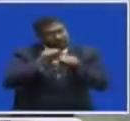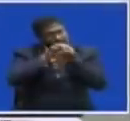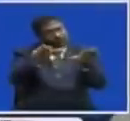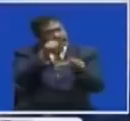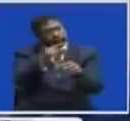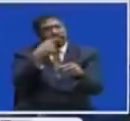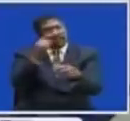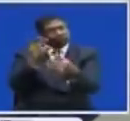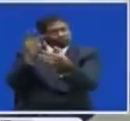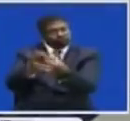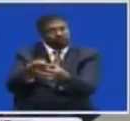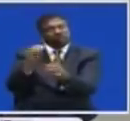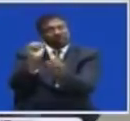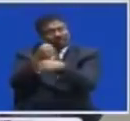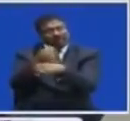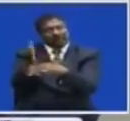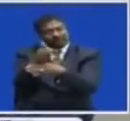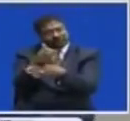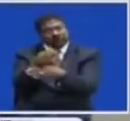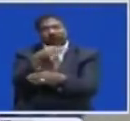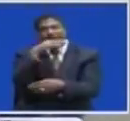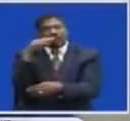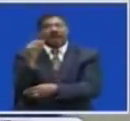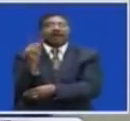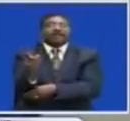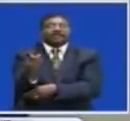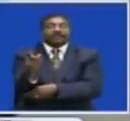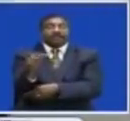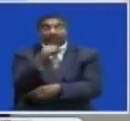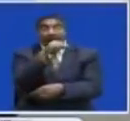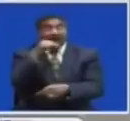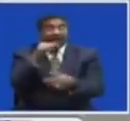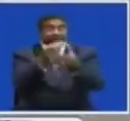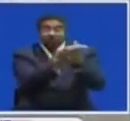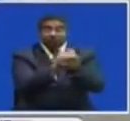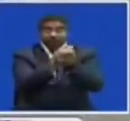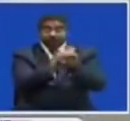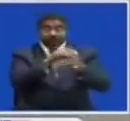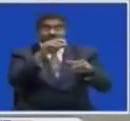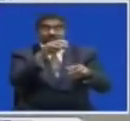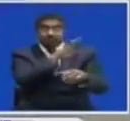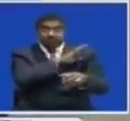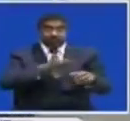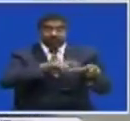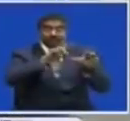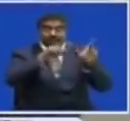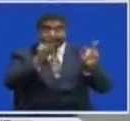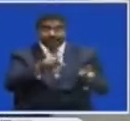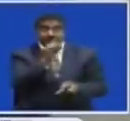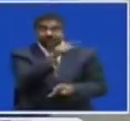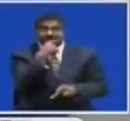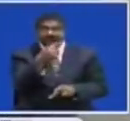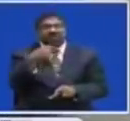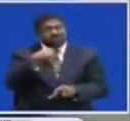To venture into Fish farming Meanwhile Zambian Aquaculture Cooperative Society Board shareperson Collins Kachaka Said he has